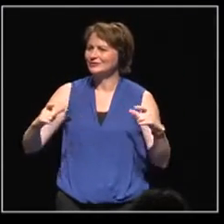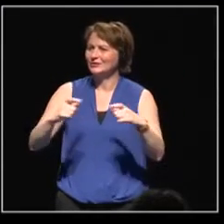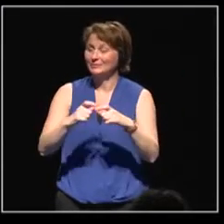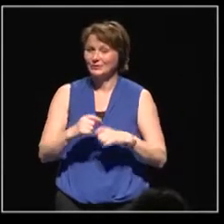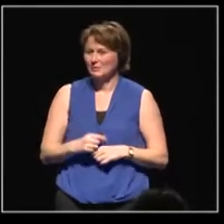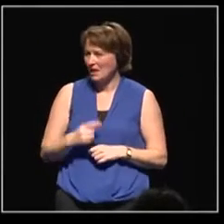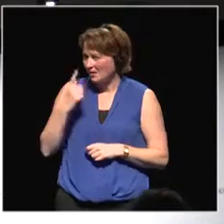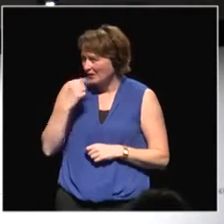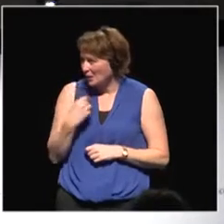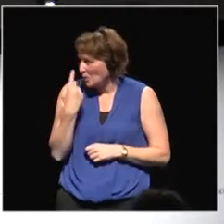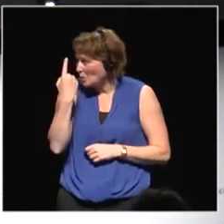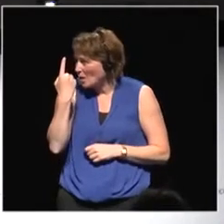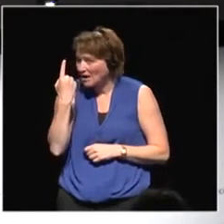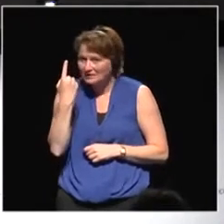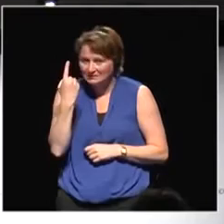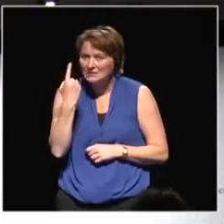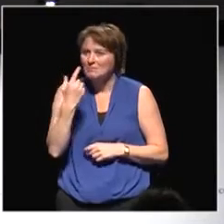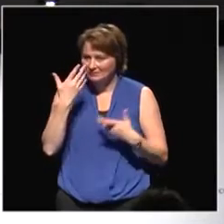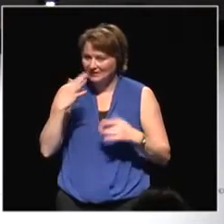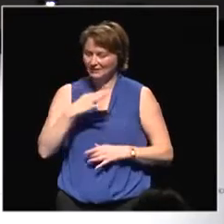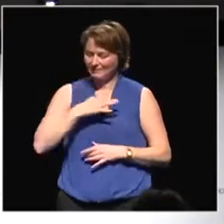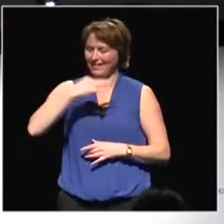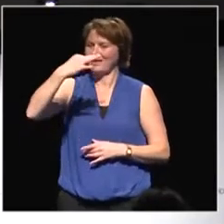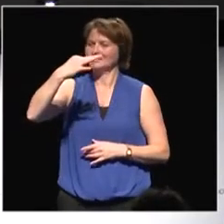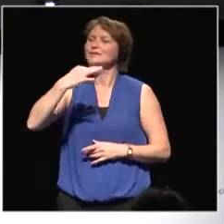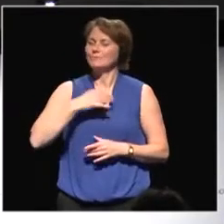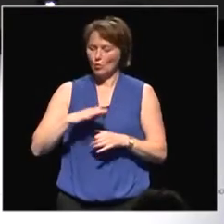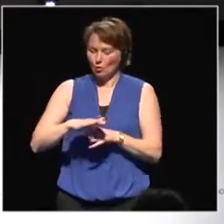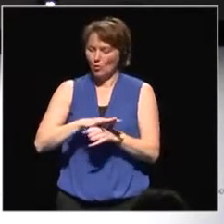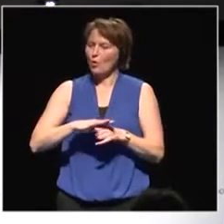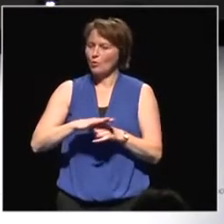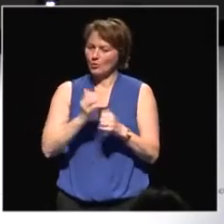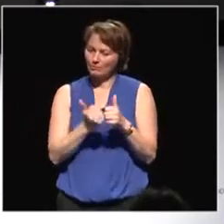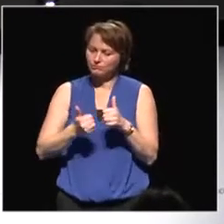group having been elected by a local authority, a city.